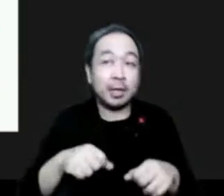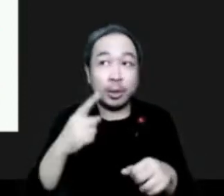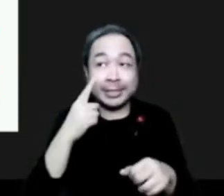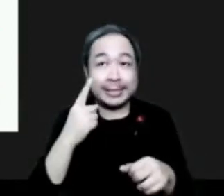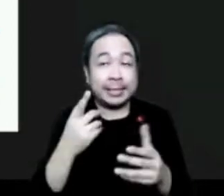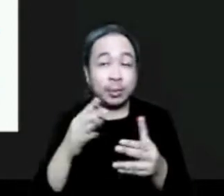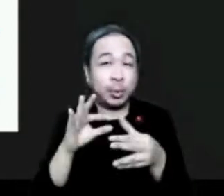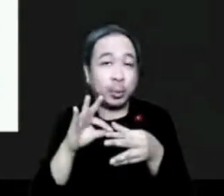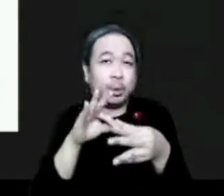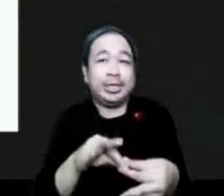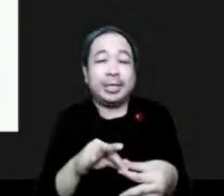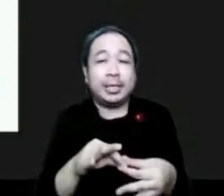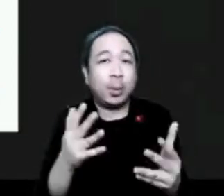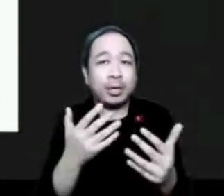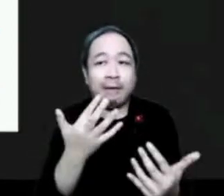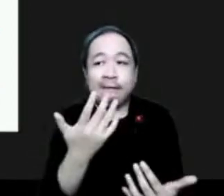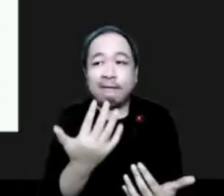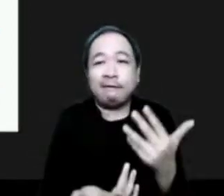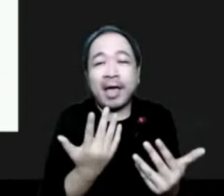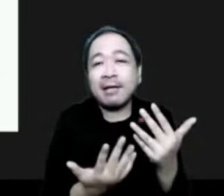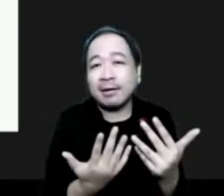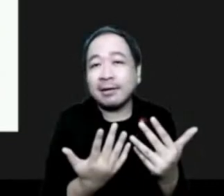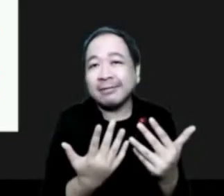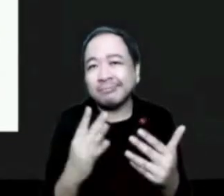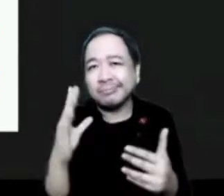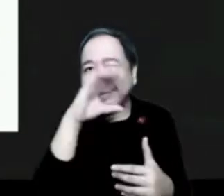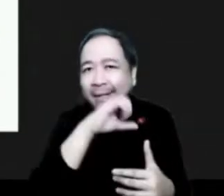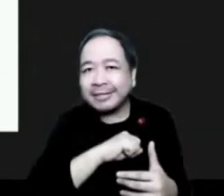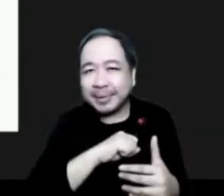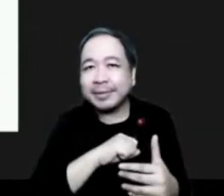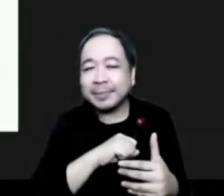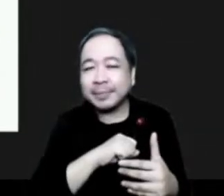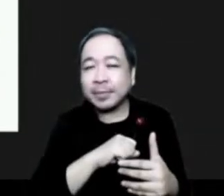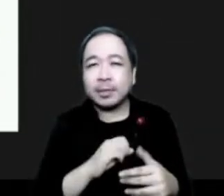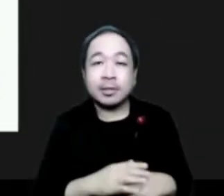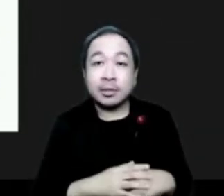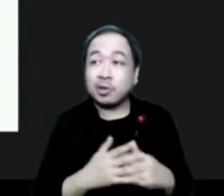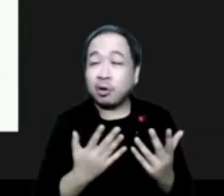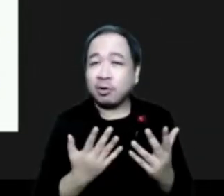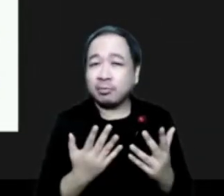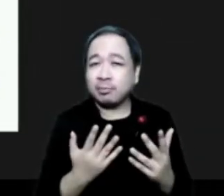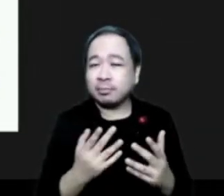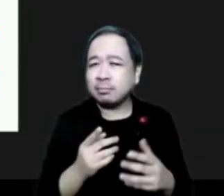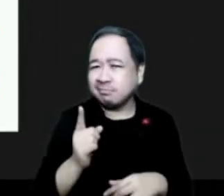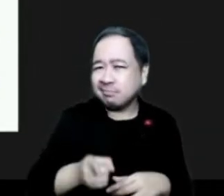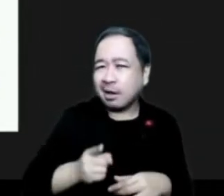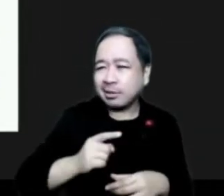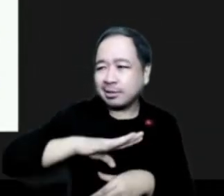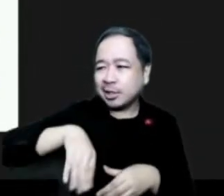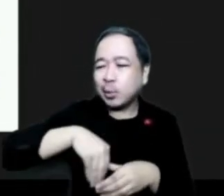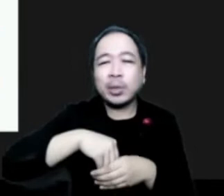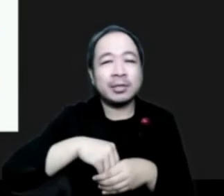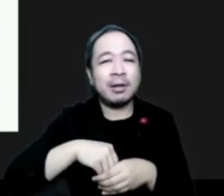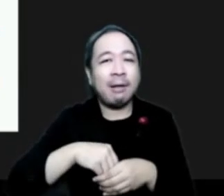wildfire emission estimates. And why there was a need to include this in our air quality national program. Because